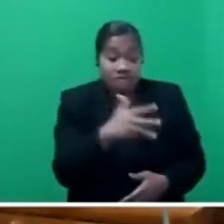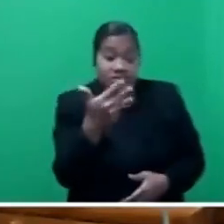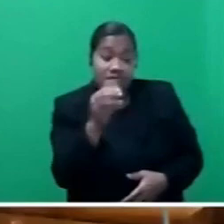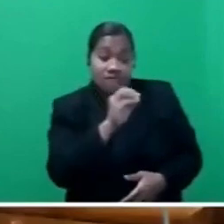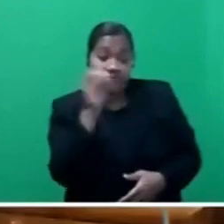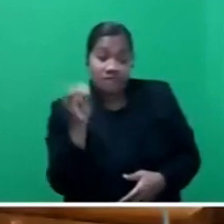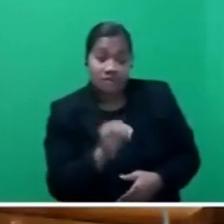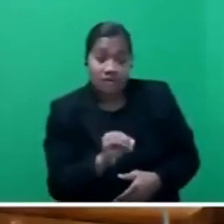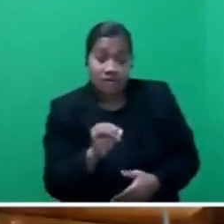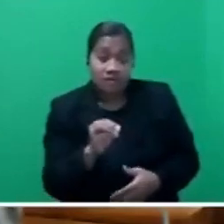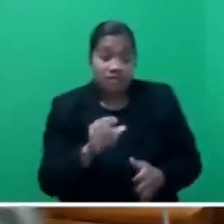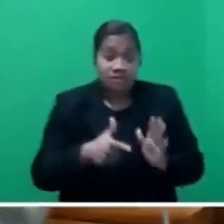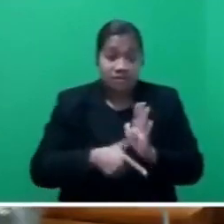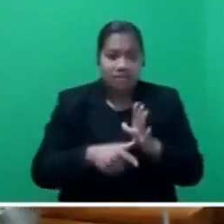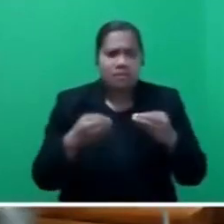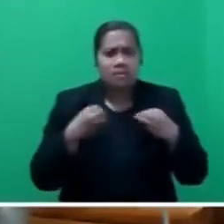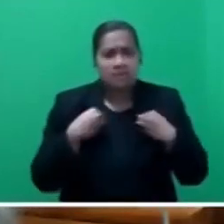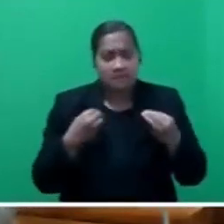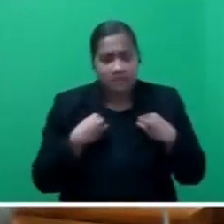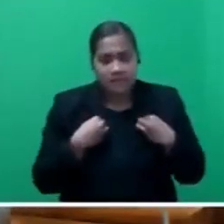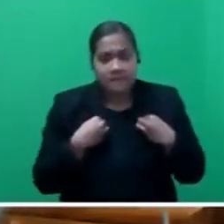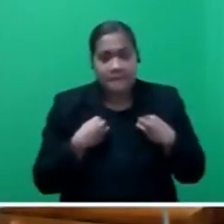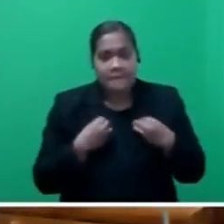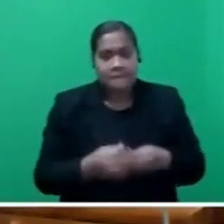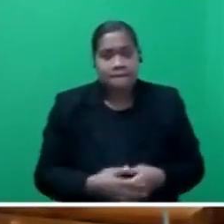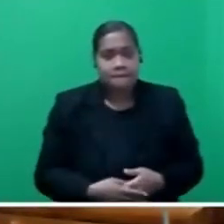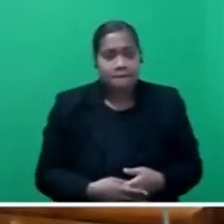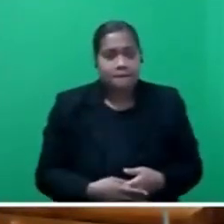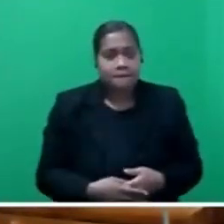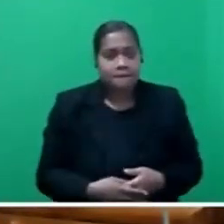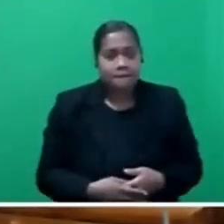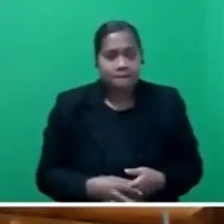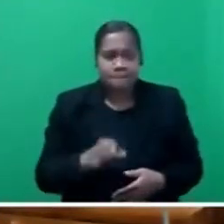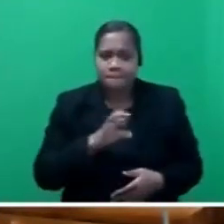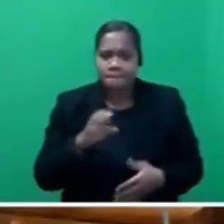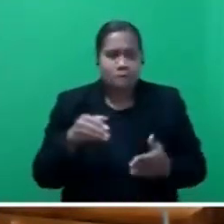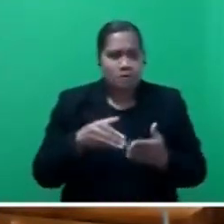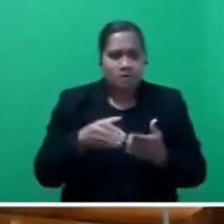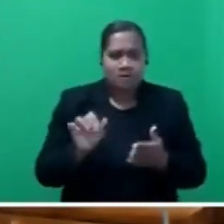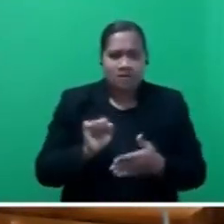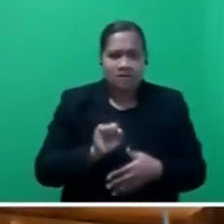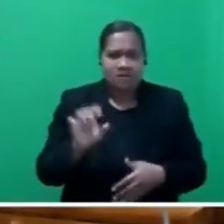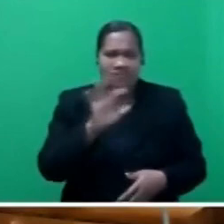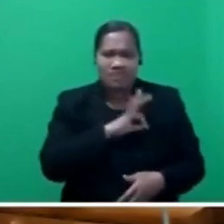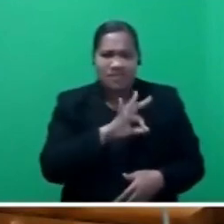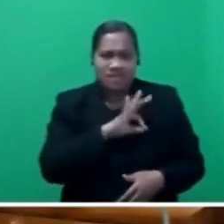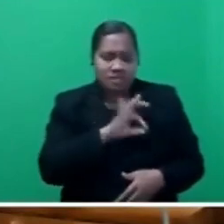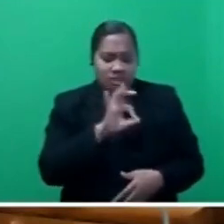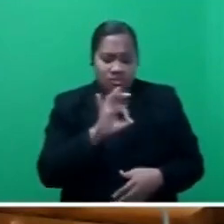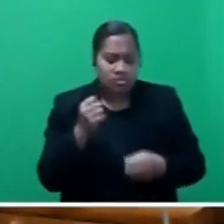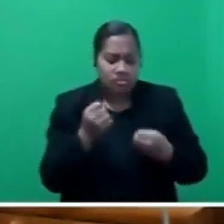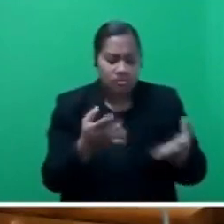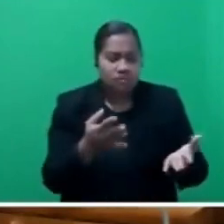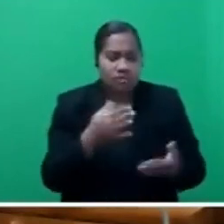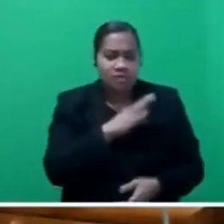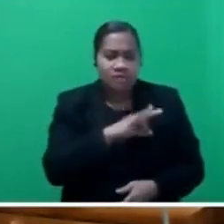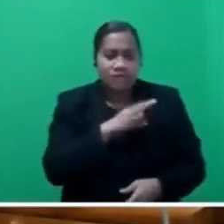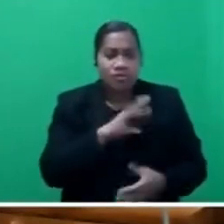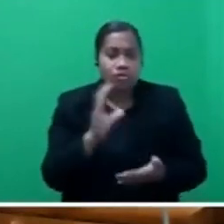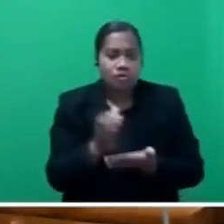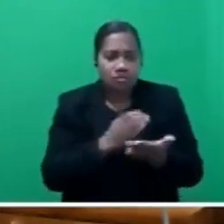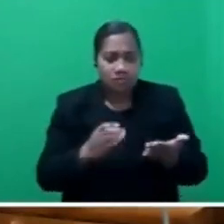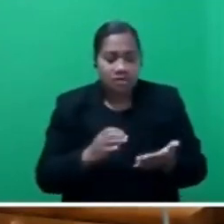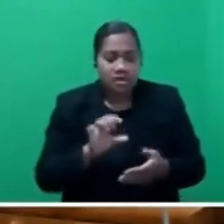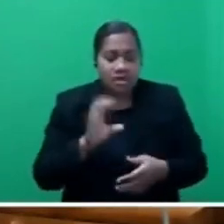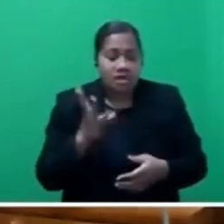time, businesses do not pass their benefits to consumers. They find ways to retain existing